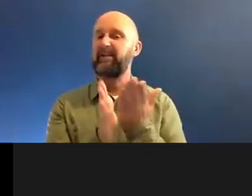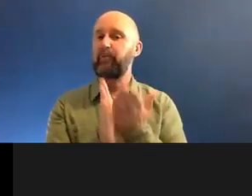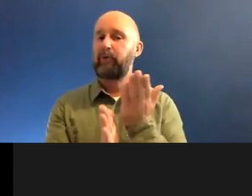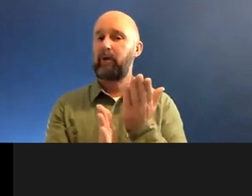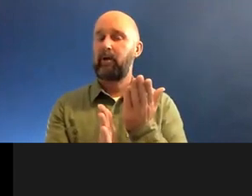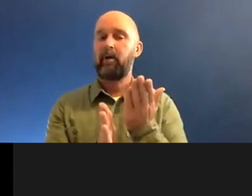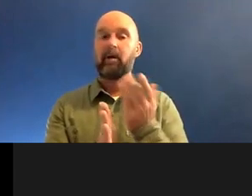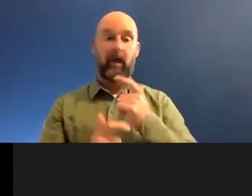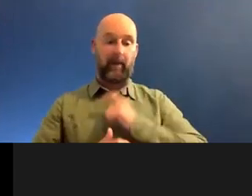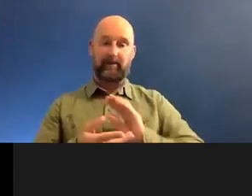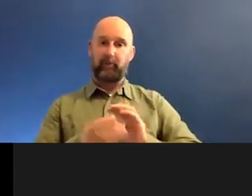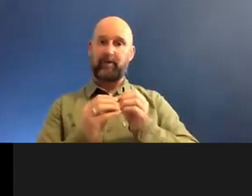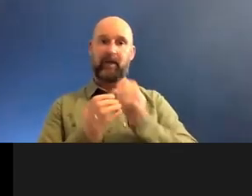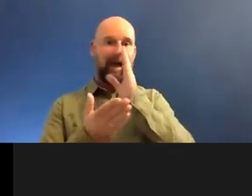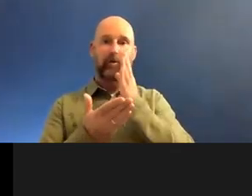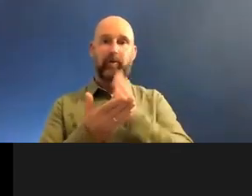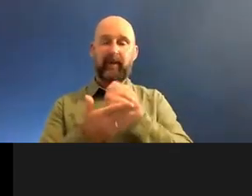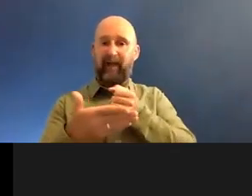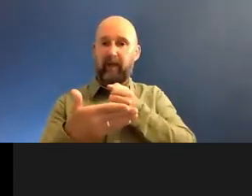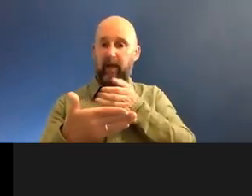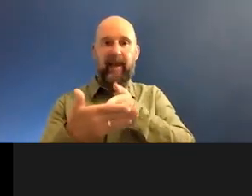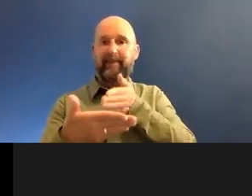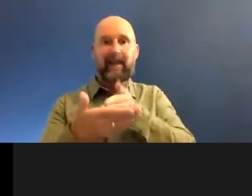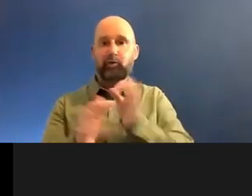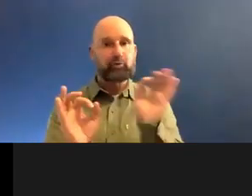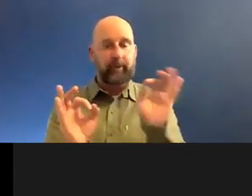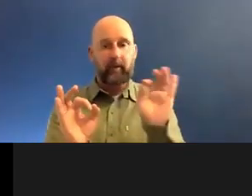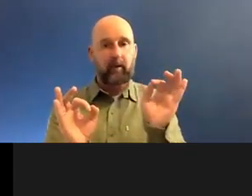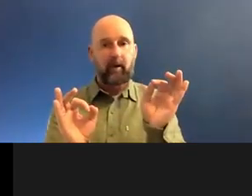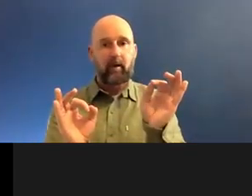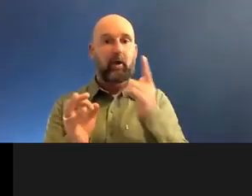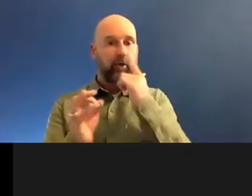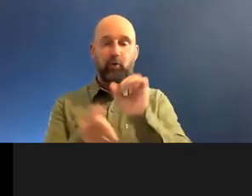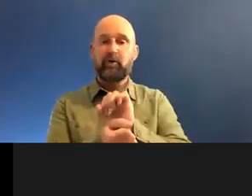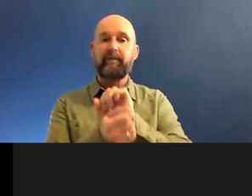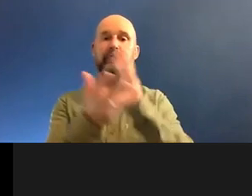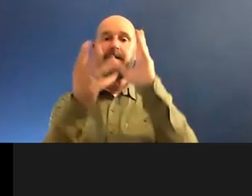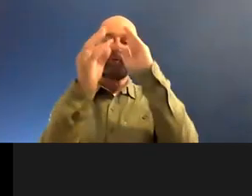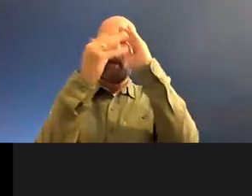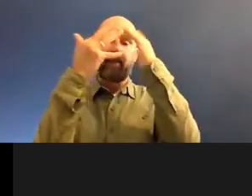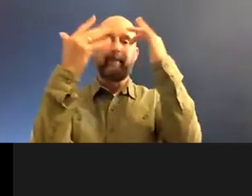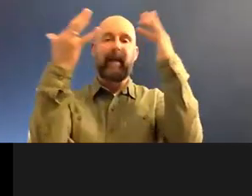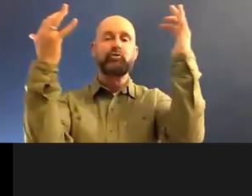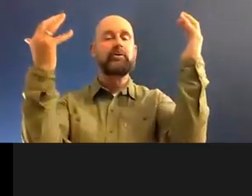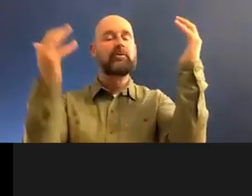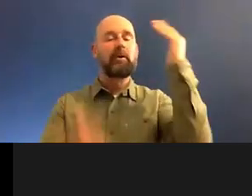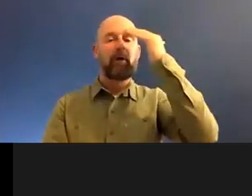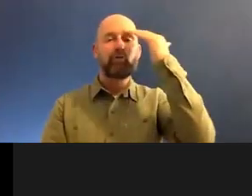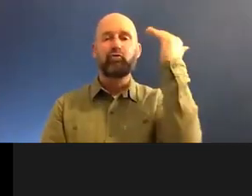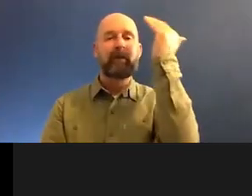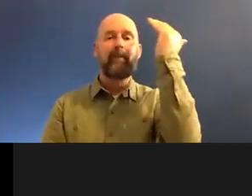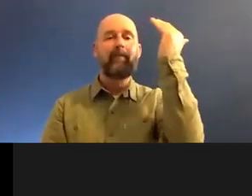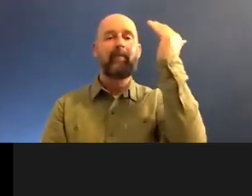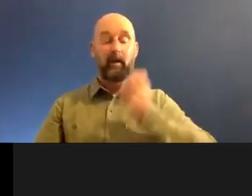create artwork, I don't believe in limitations. You should be free to imagine, dream, and transfer